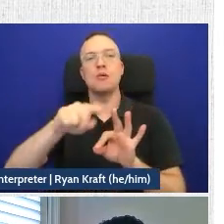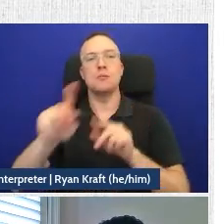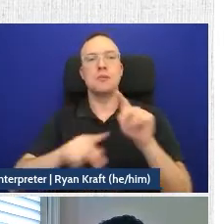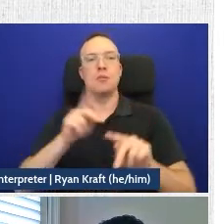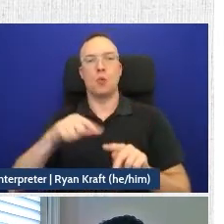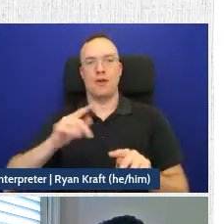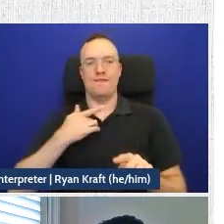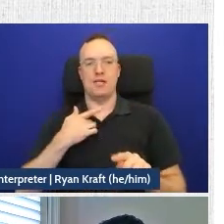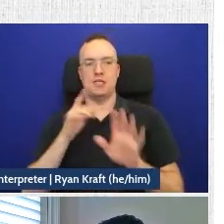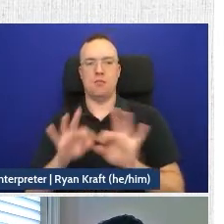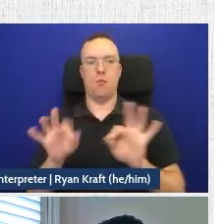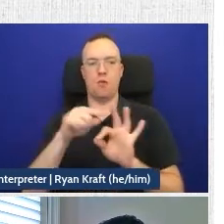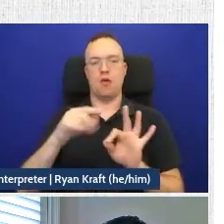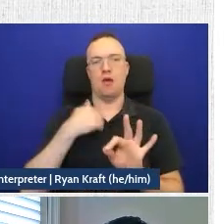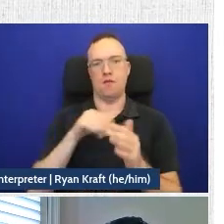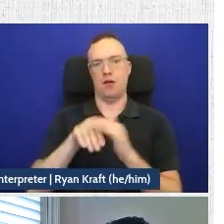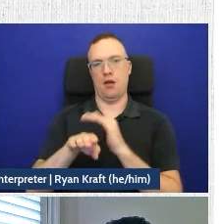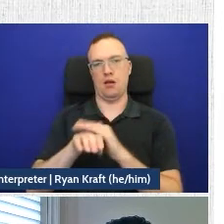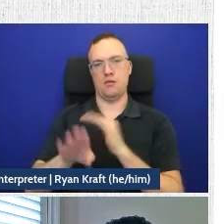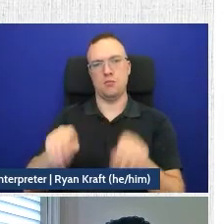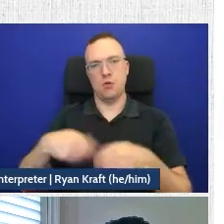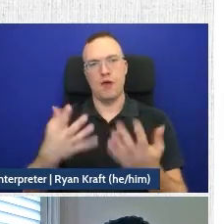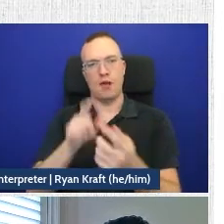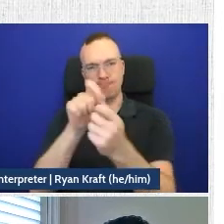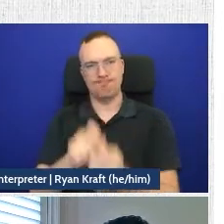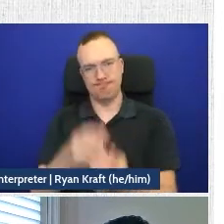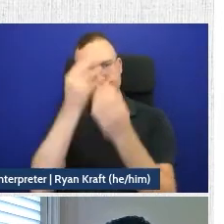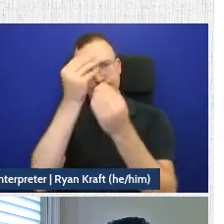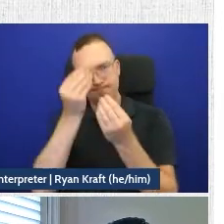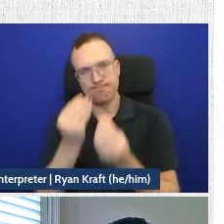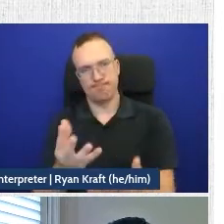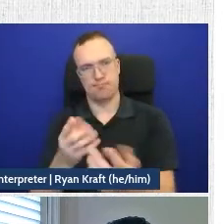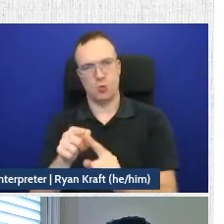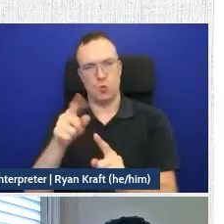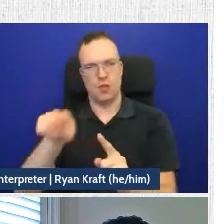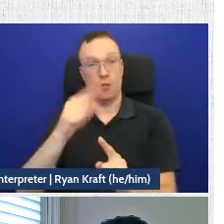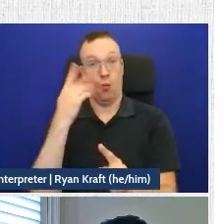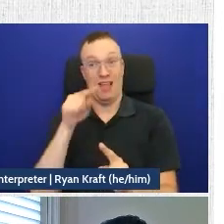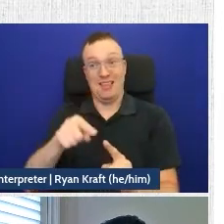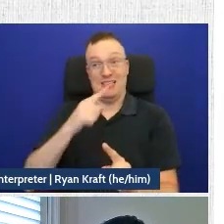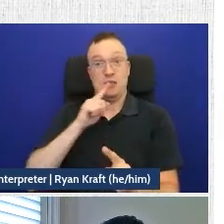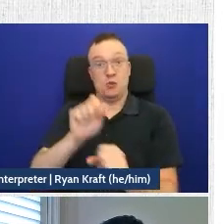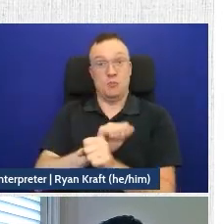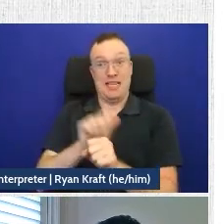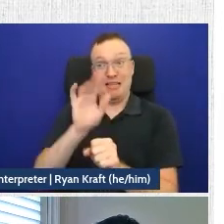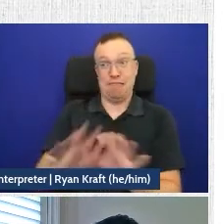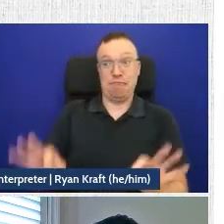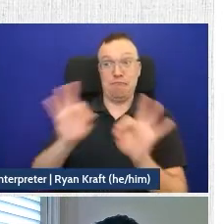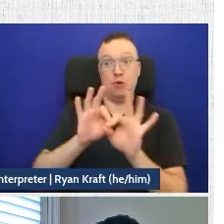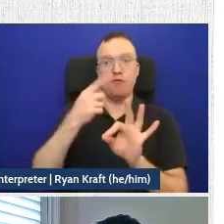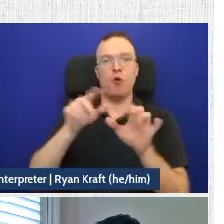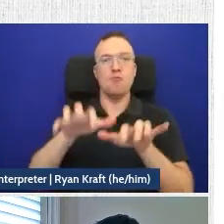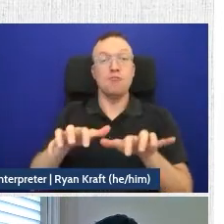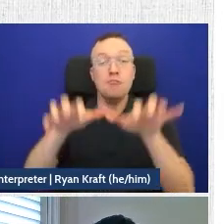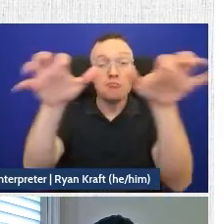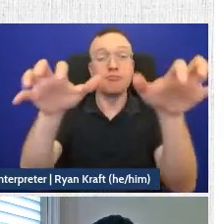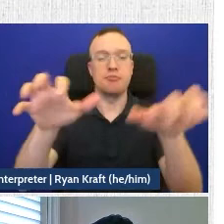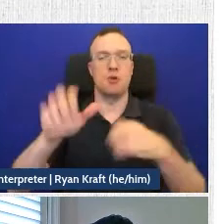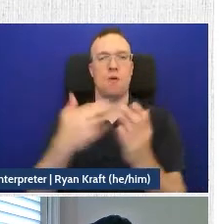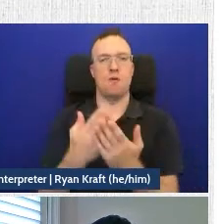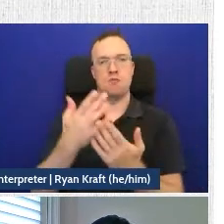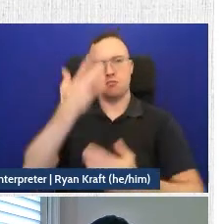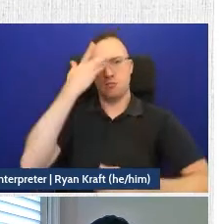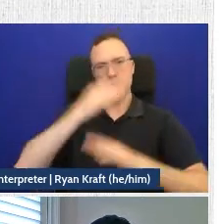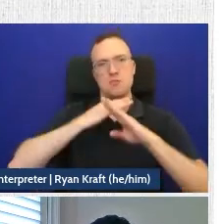we think it's important to help provide accurate information to. Because this really is, I think the key to herd immunity is that, you know, we're not